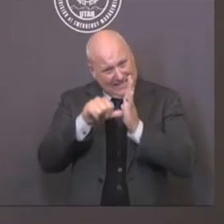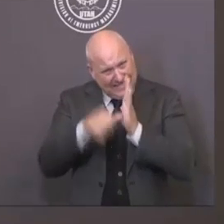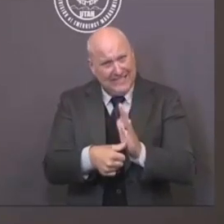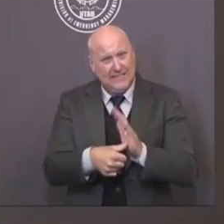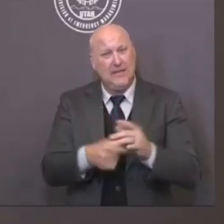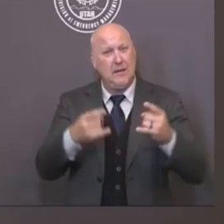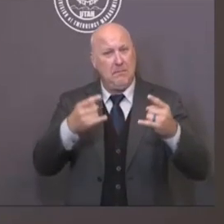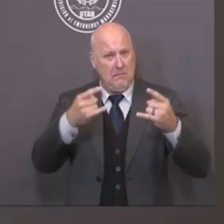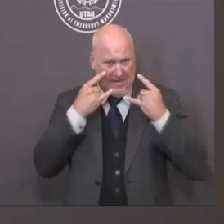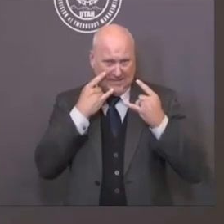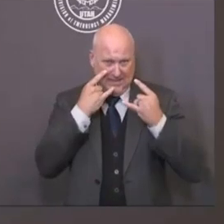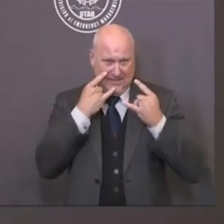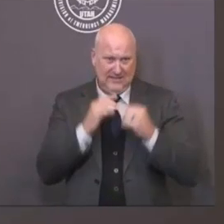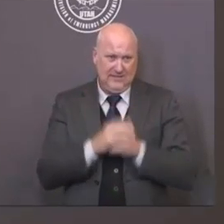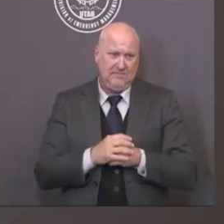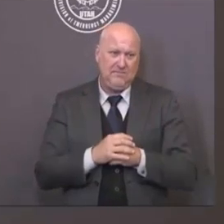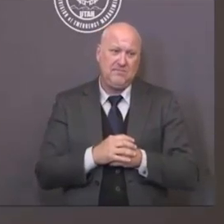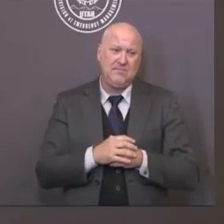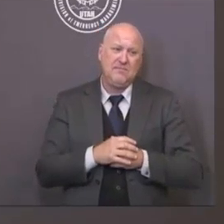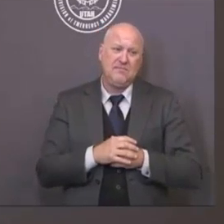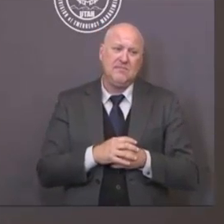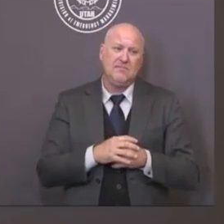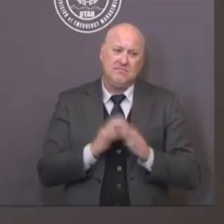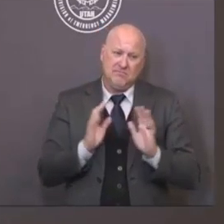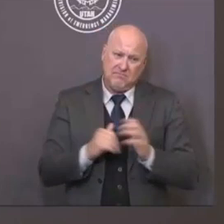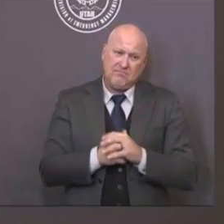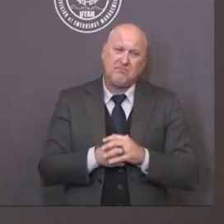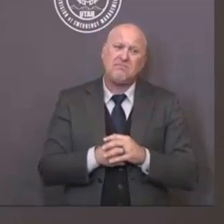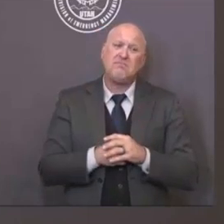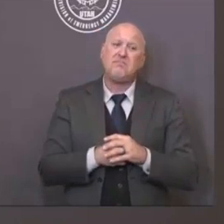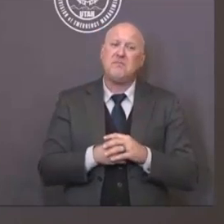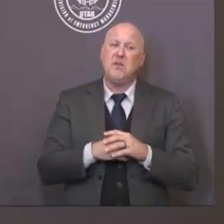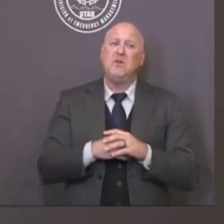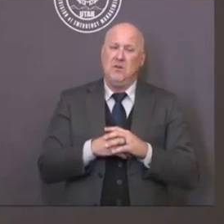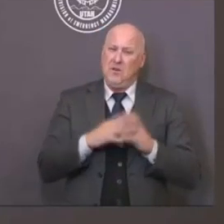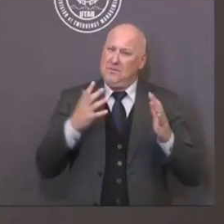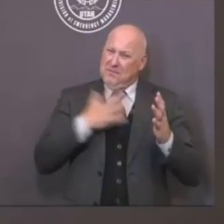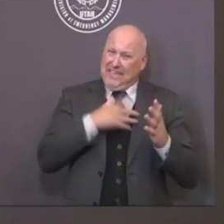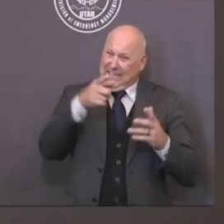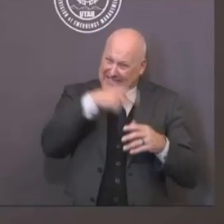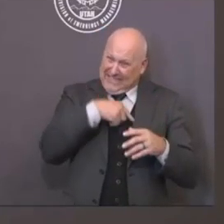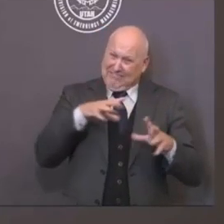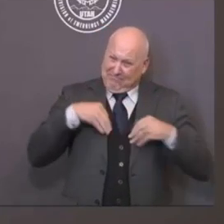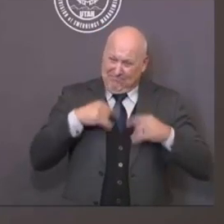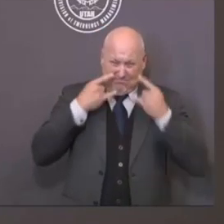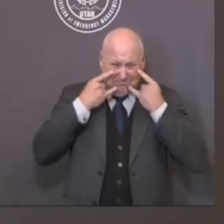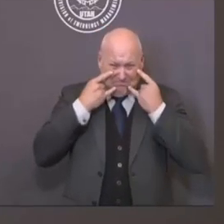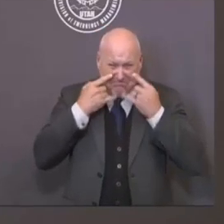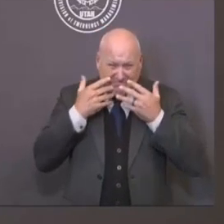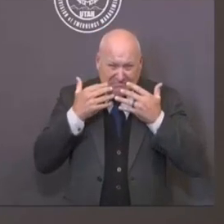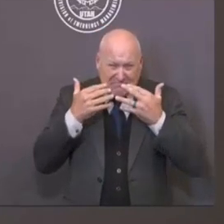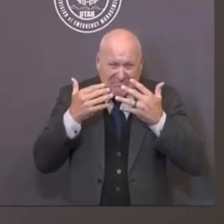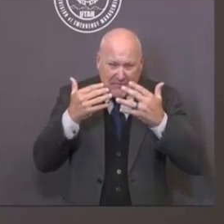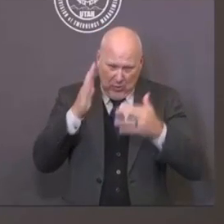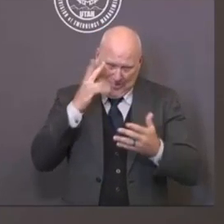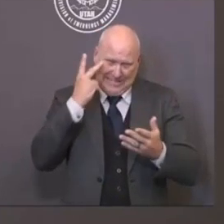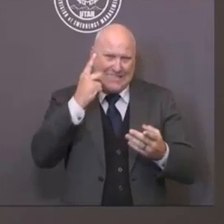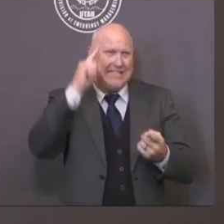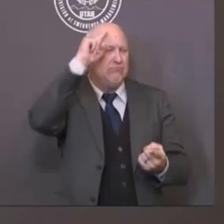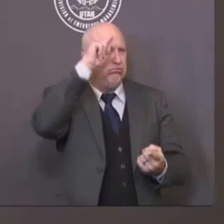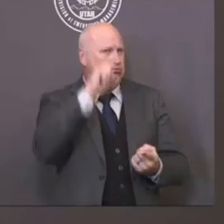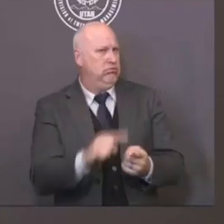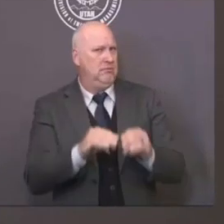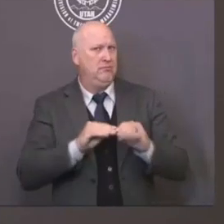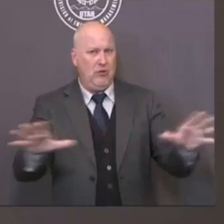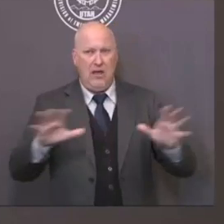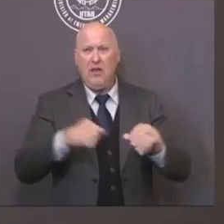efforts now to slow down this spread and reduce the rate of infection. We have until August 1st to do that. With